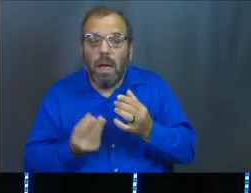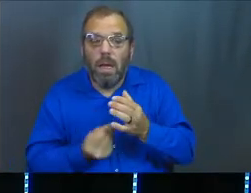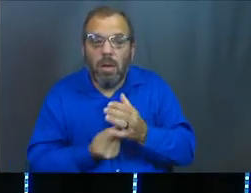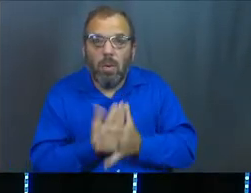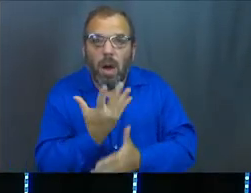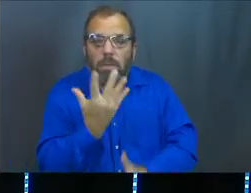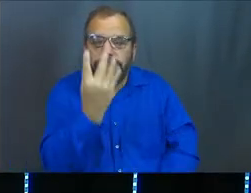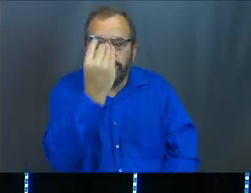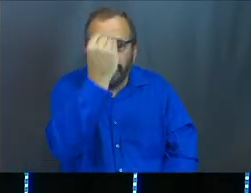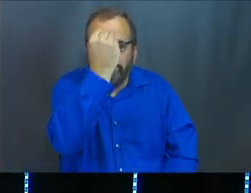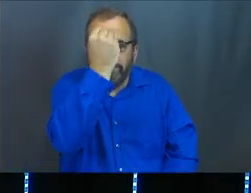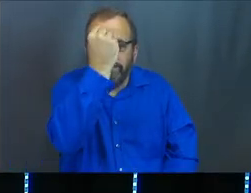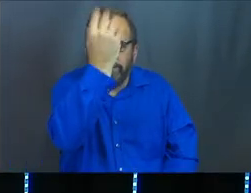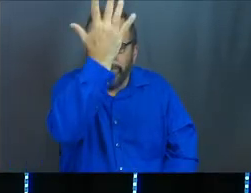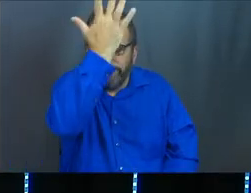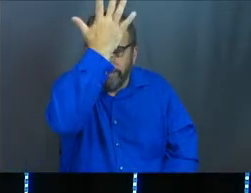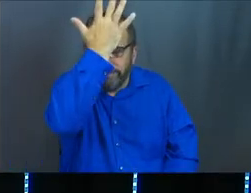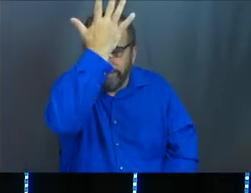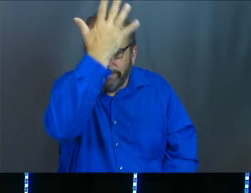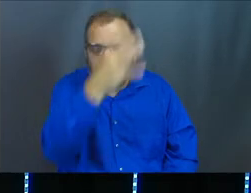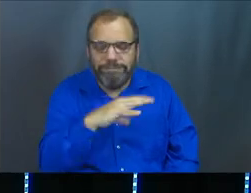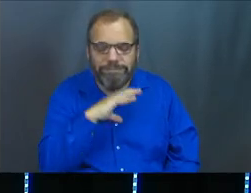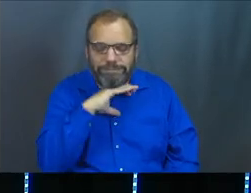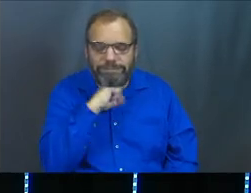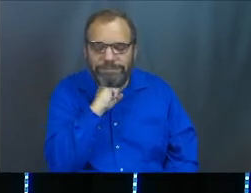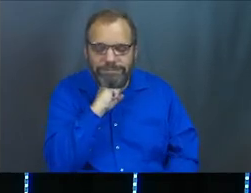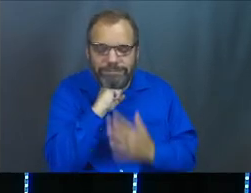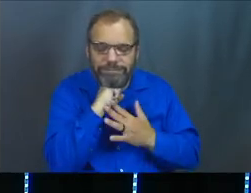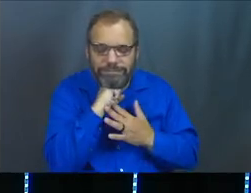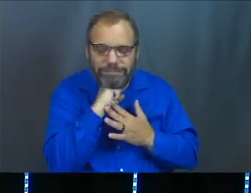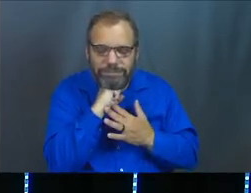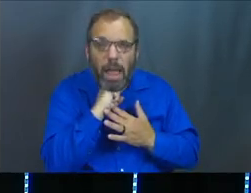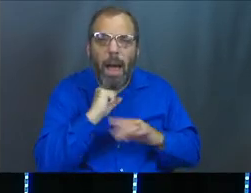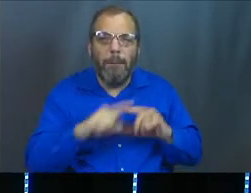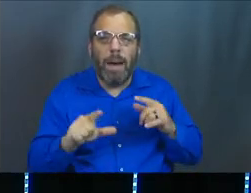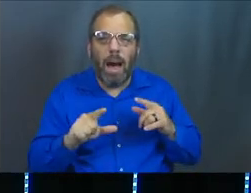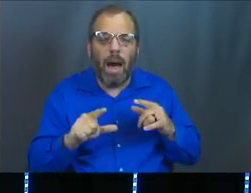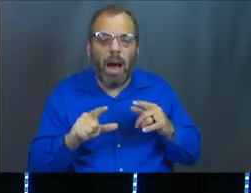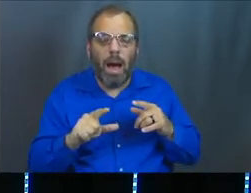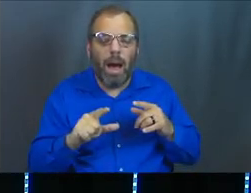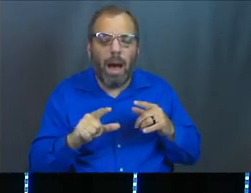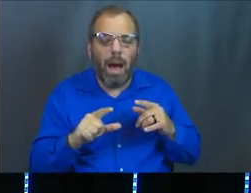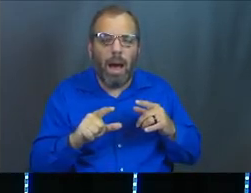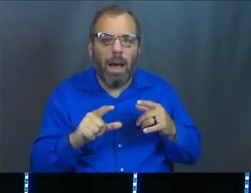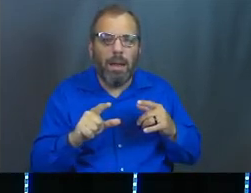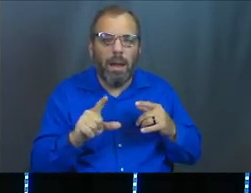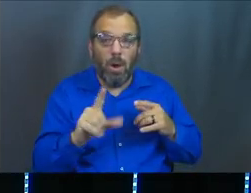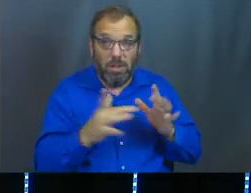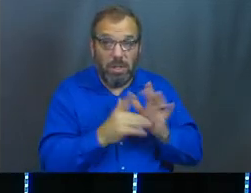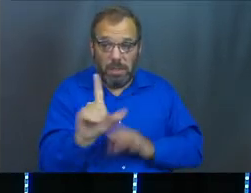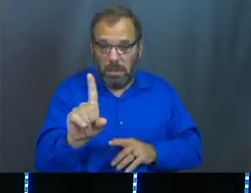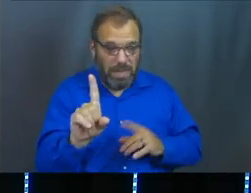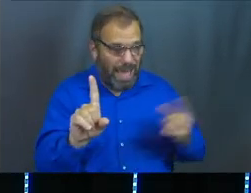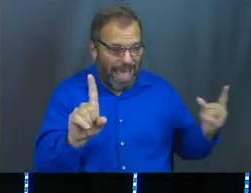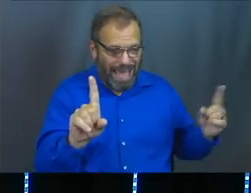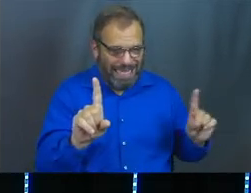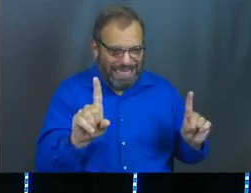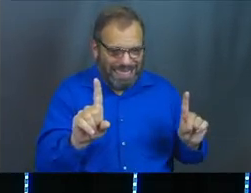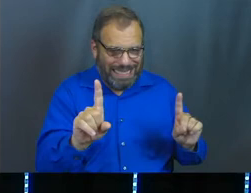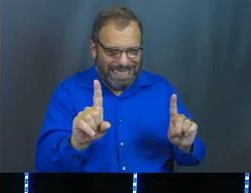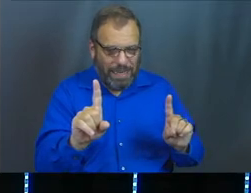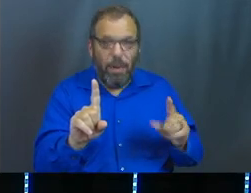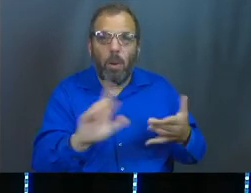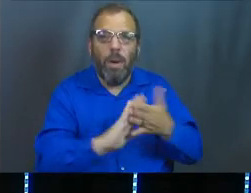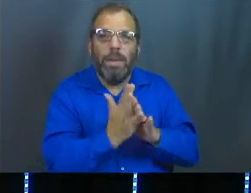us and we learn. And not only that, but it pulls us alongside Jesus more and more and